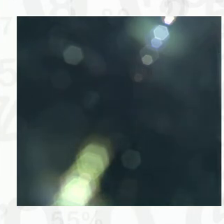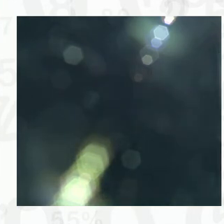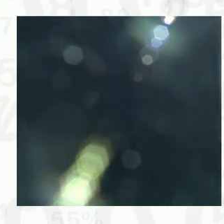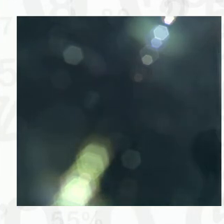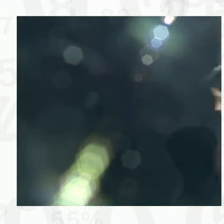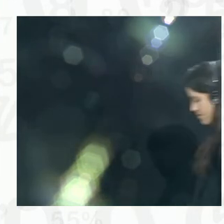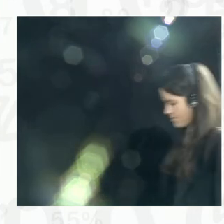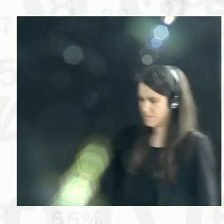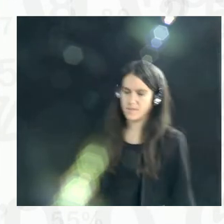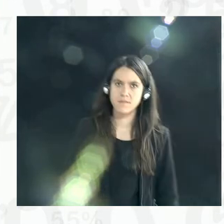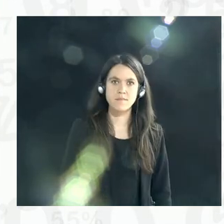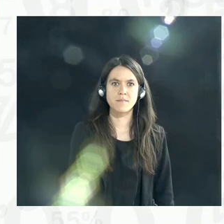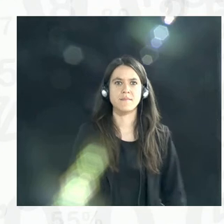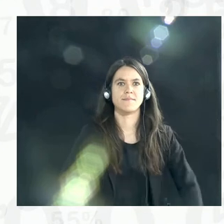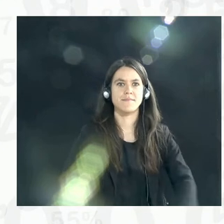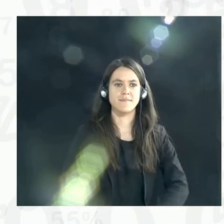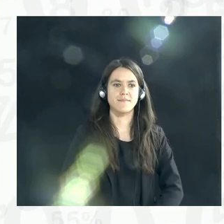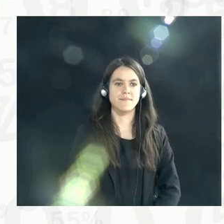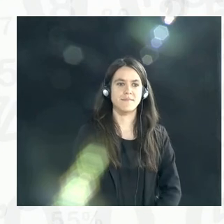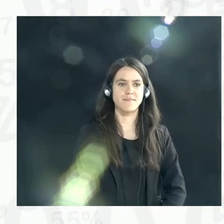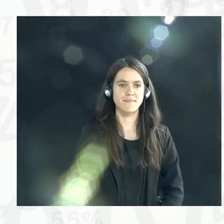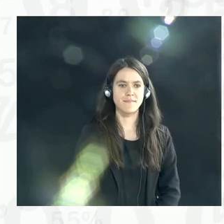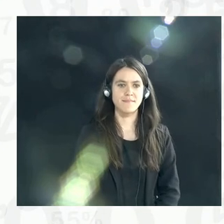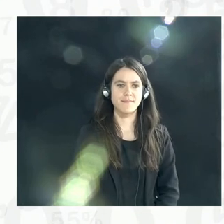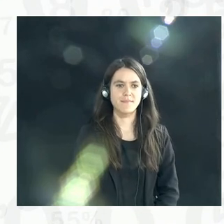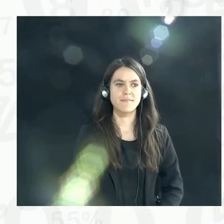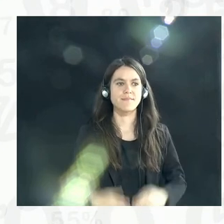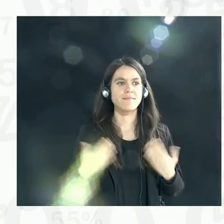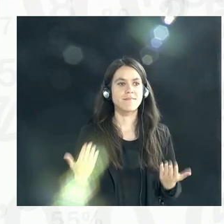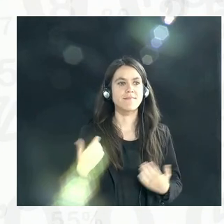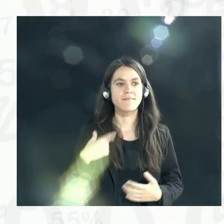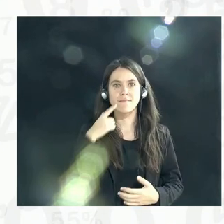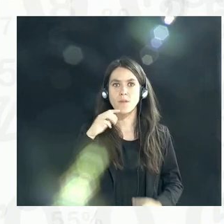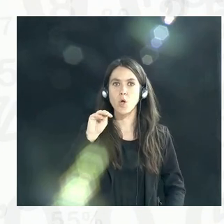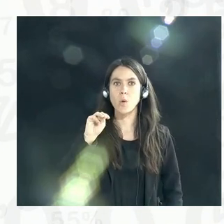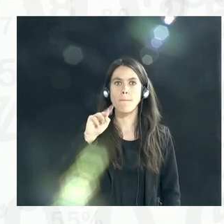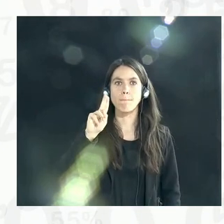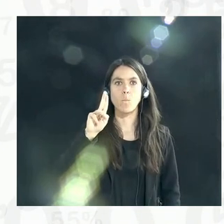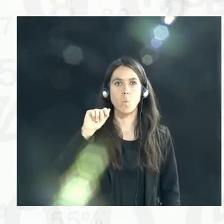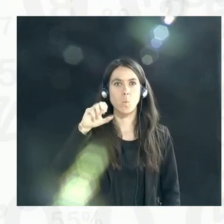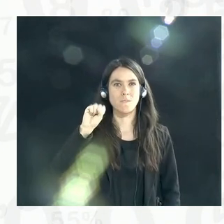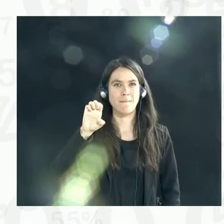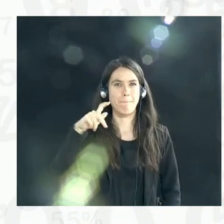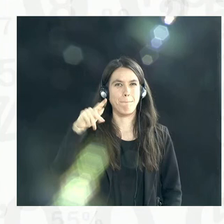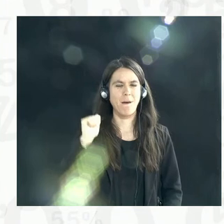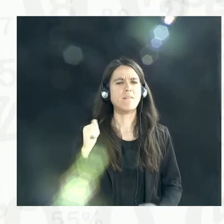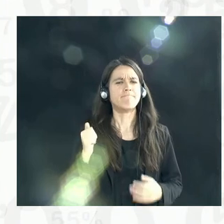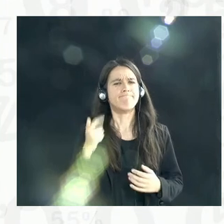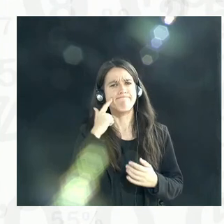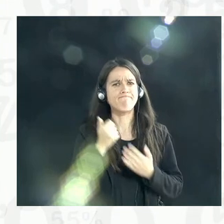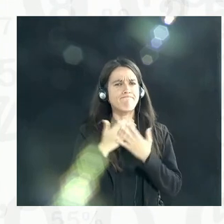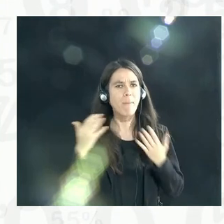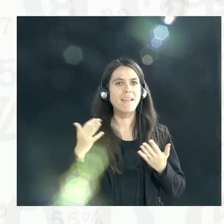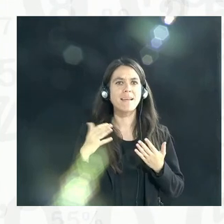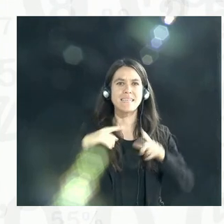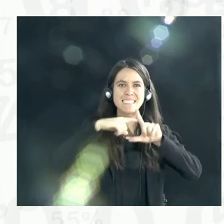view on that because oftentimes the statistical offices, they're caught in